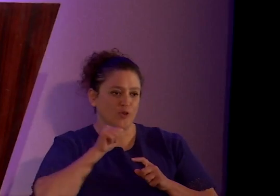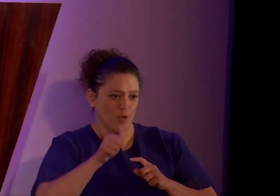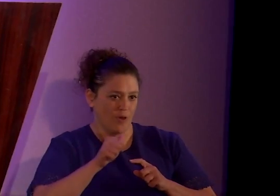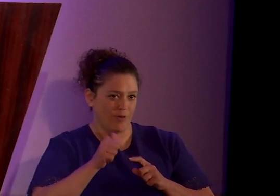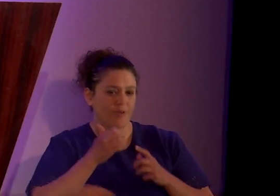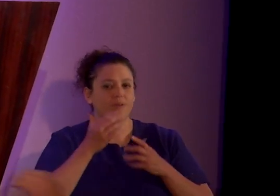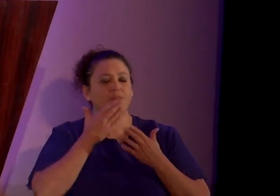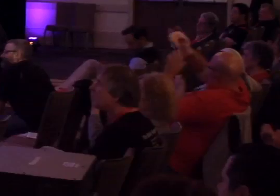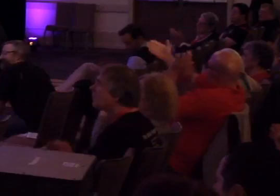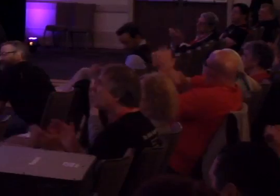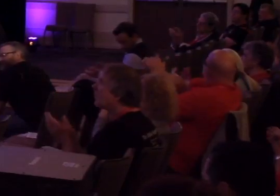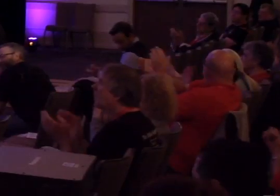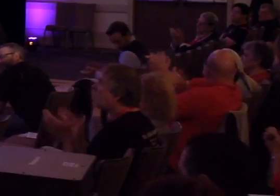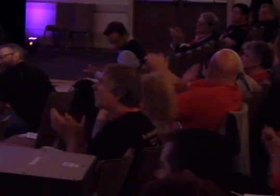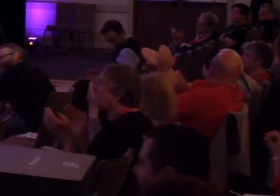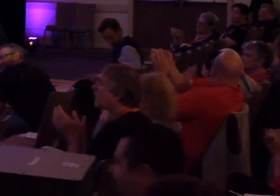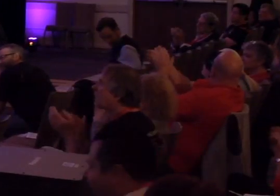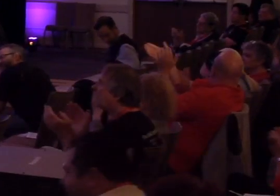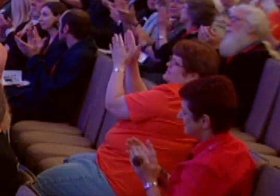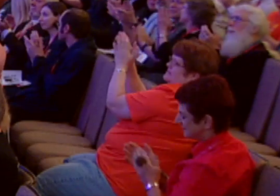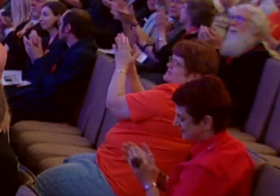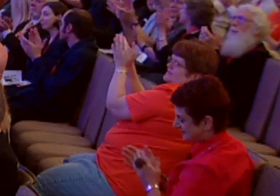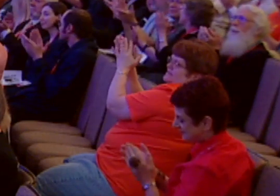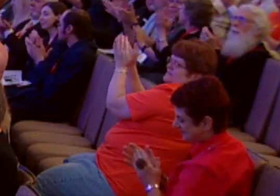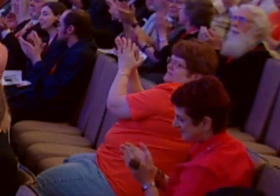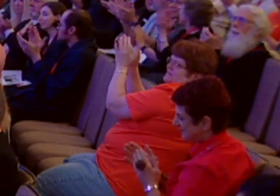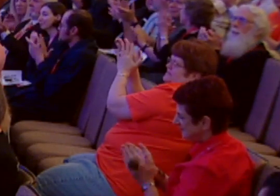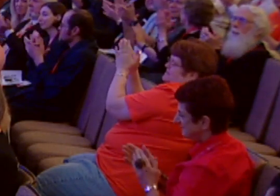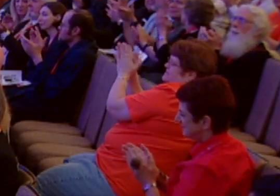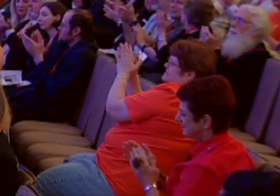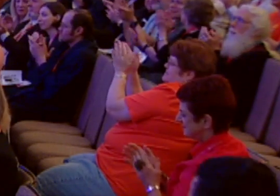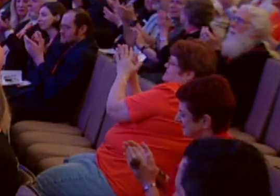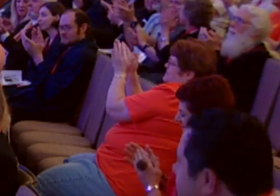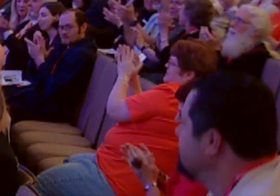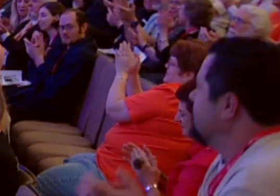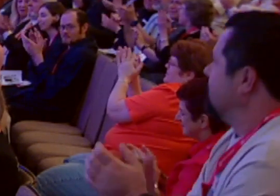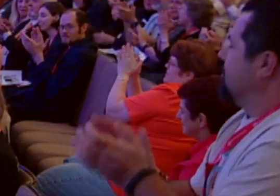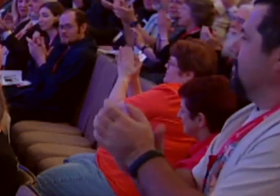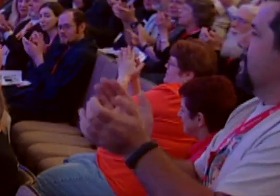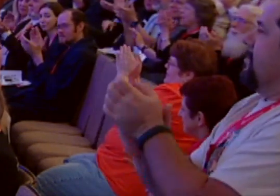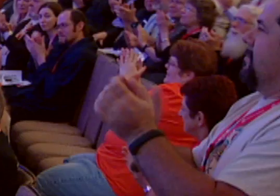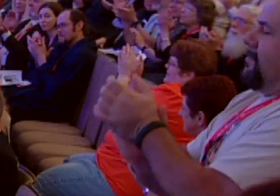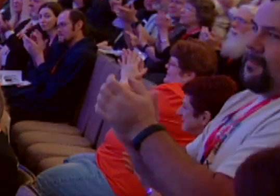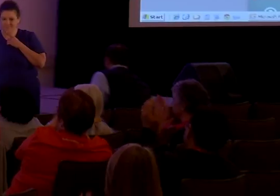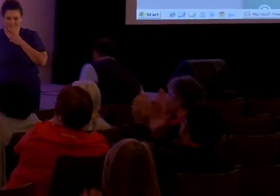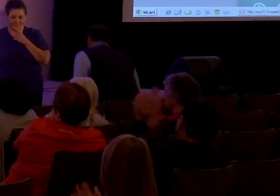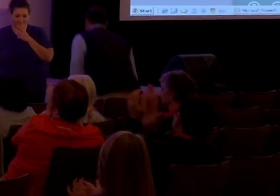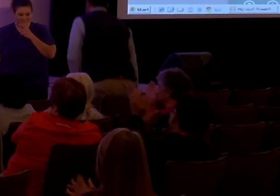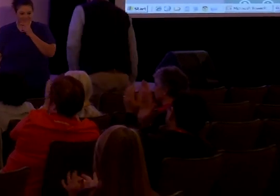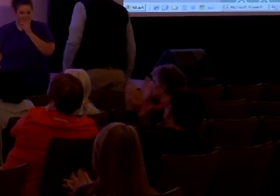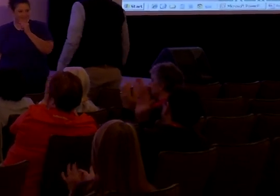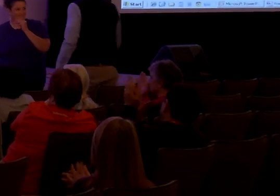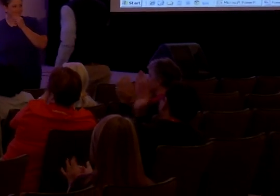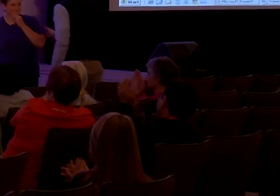Aplausos Aplausos Aplausos